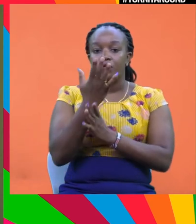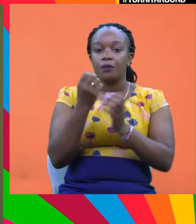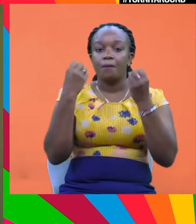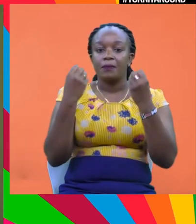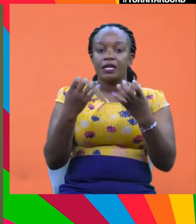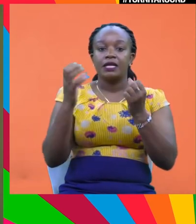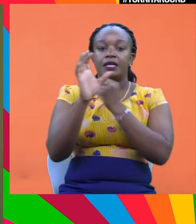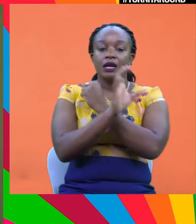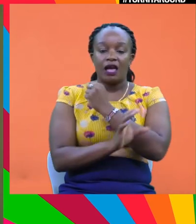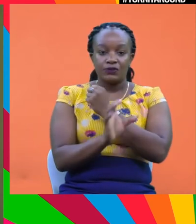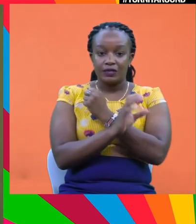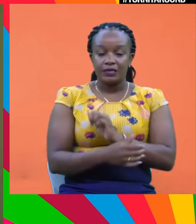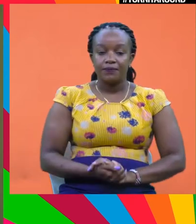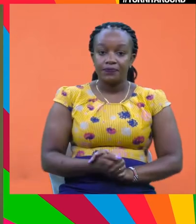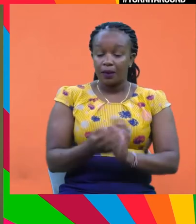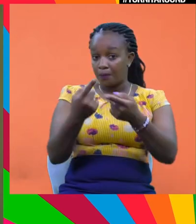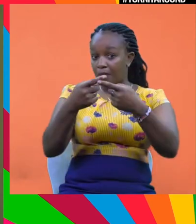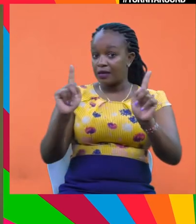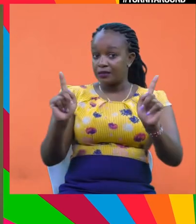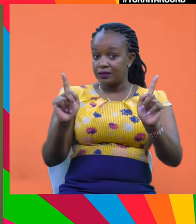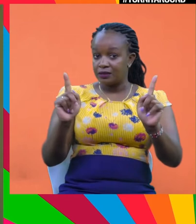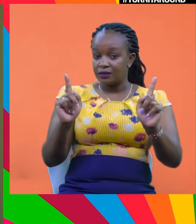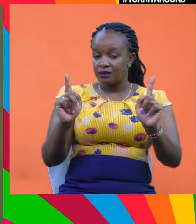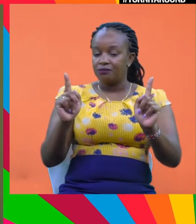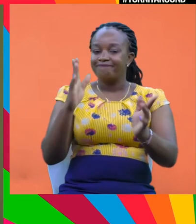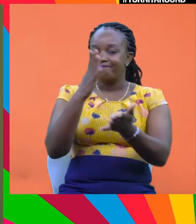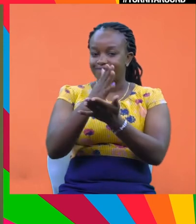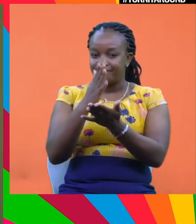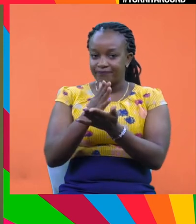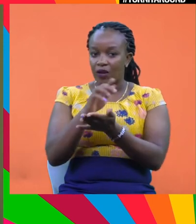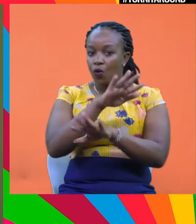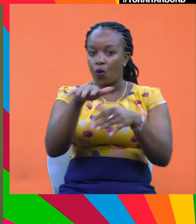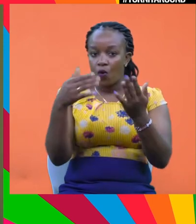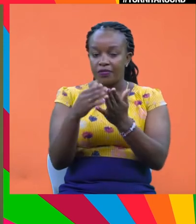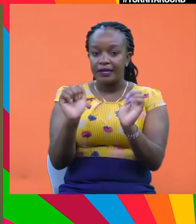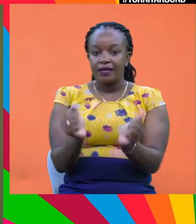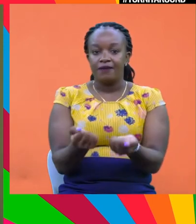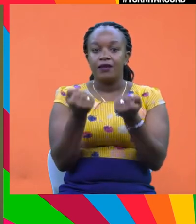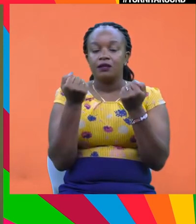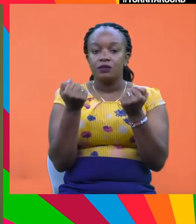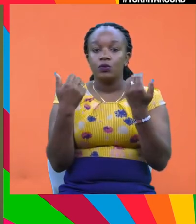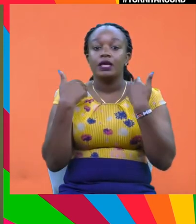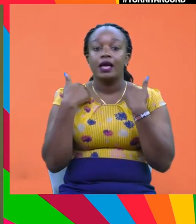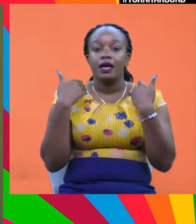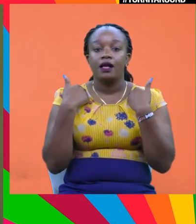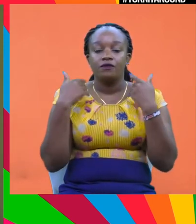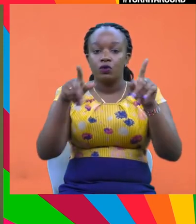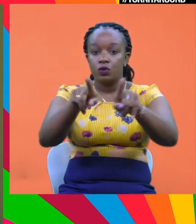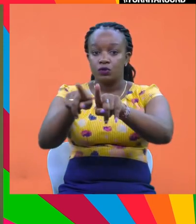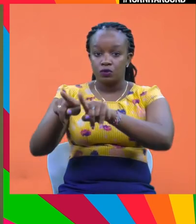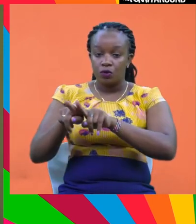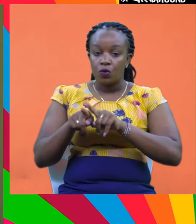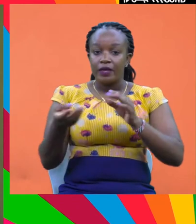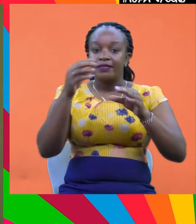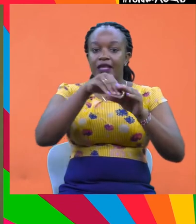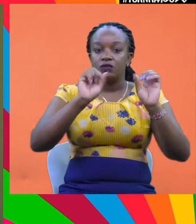countries. However, this, of course, is a recovery from a low base. There's also uneven within